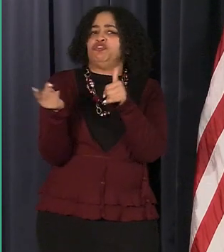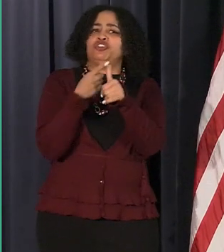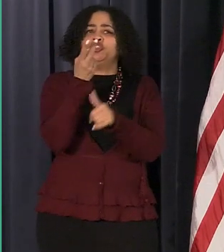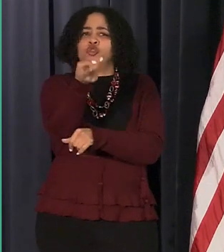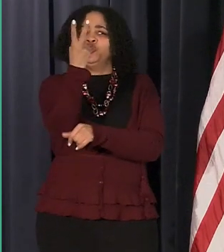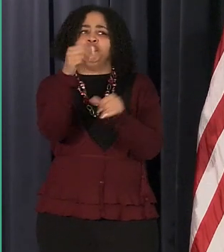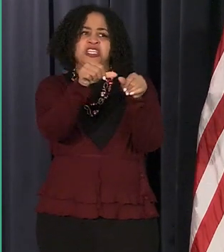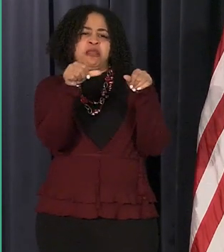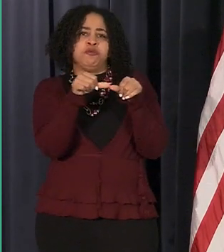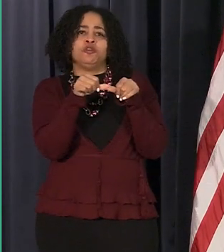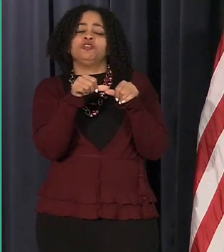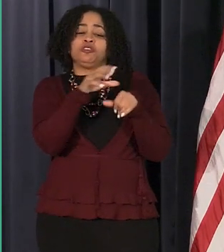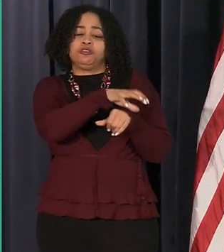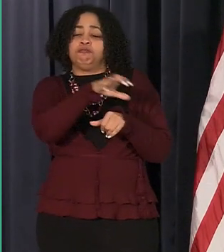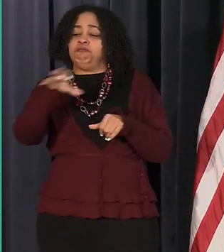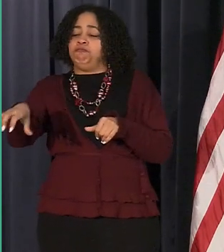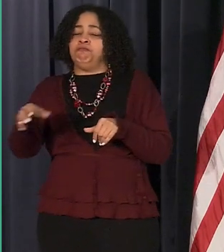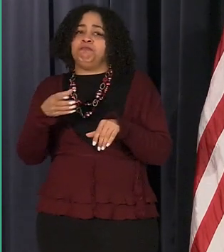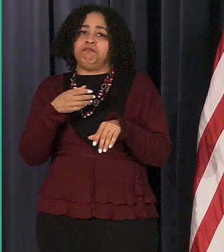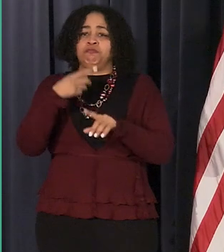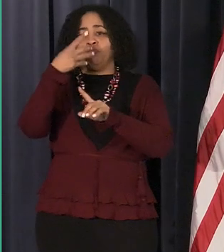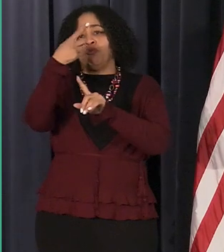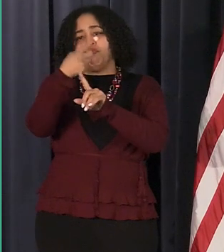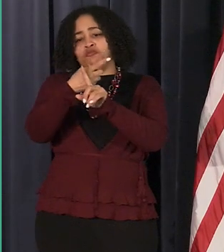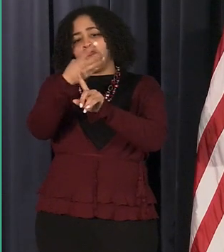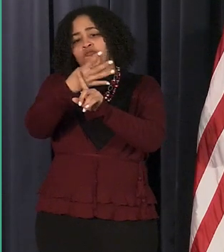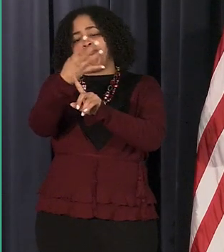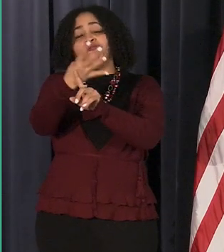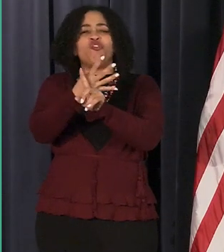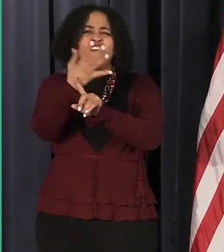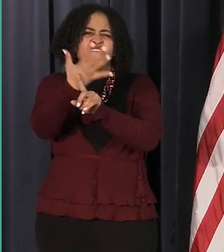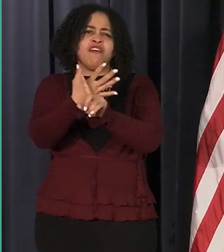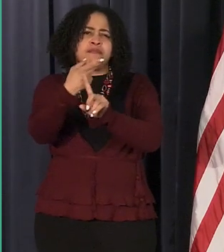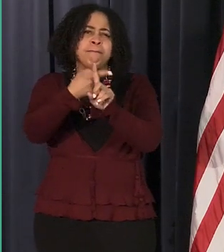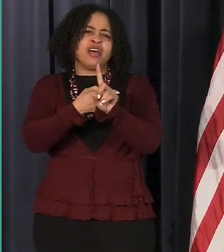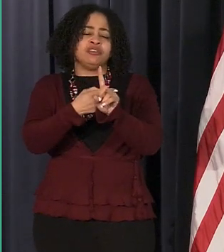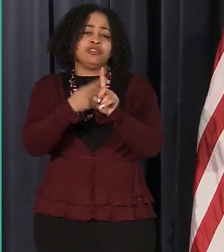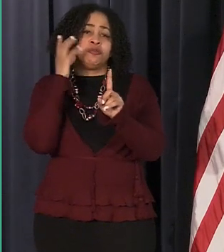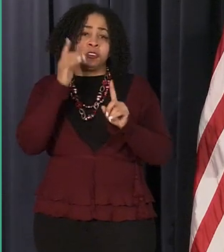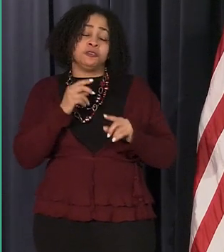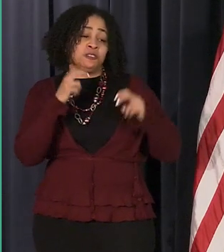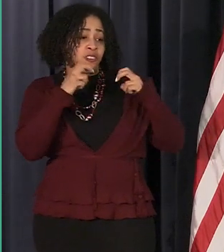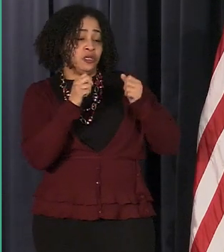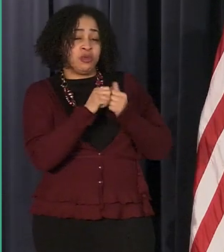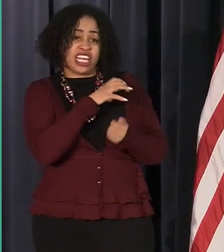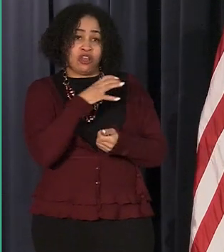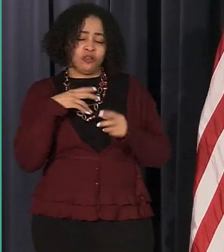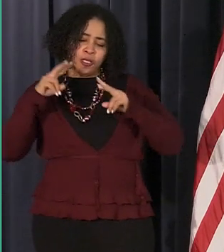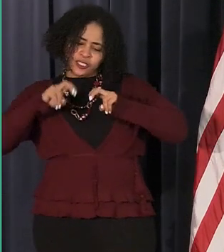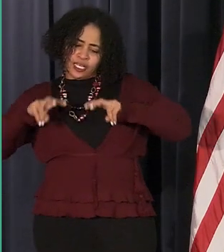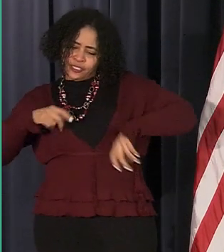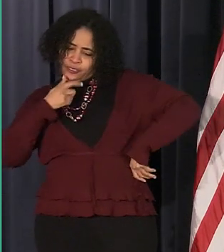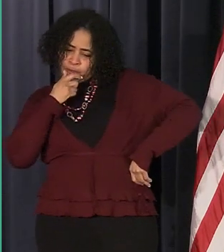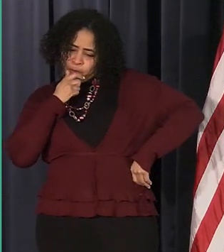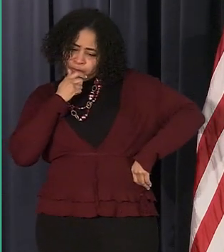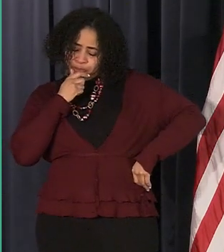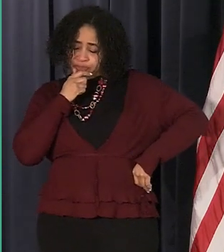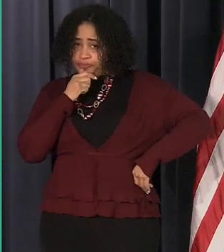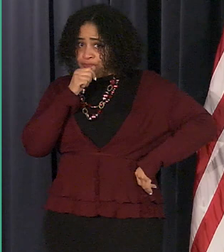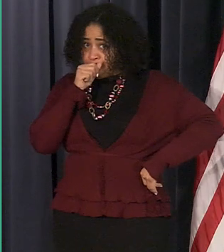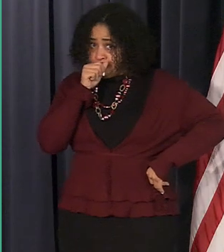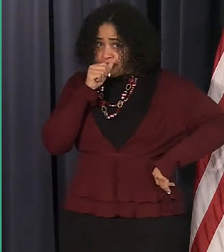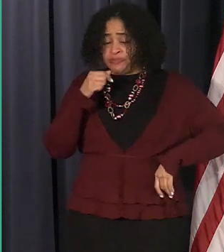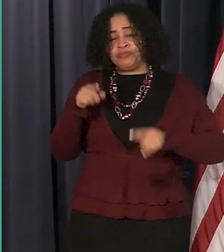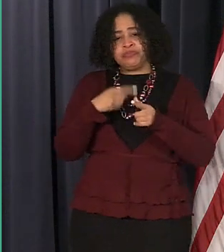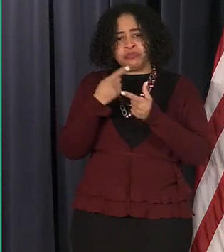over the next four or five months we will sit down with council at that point assess what we've done and then roll it out